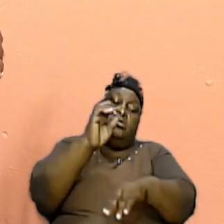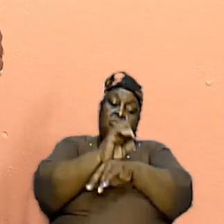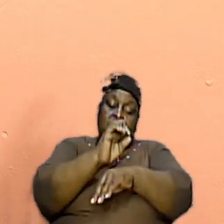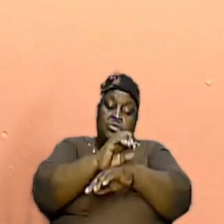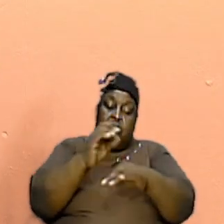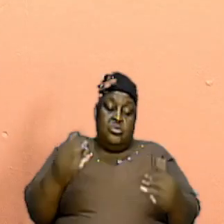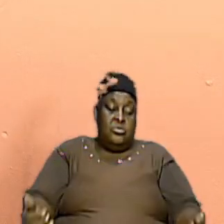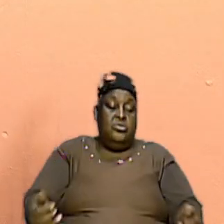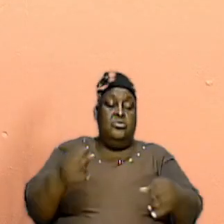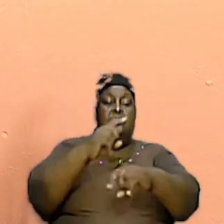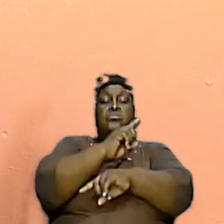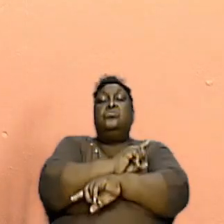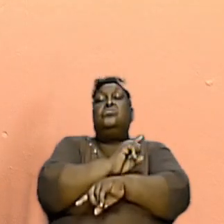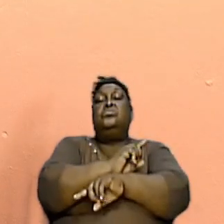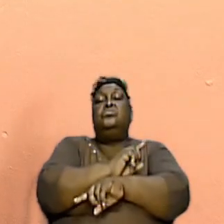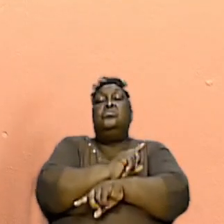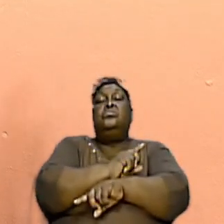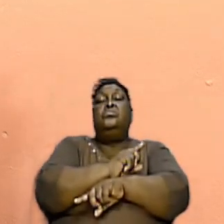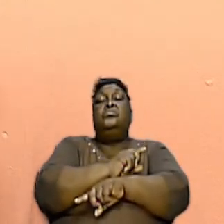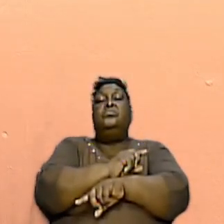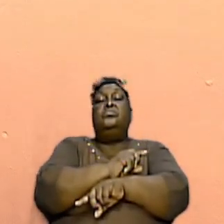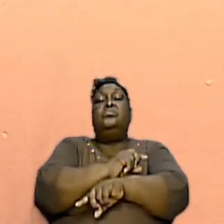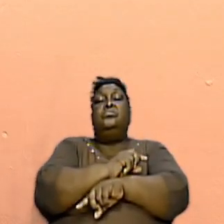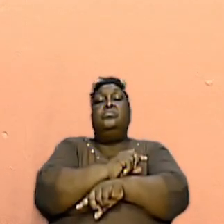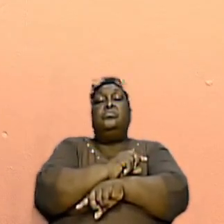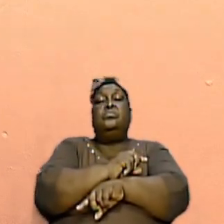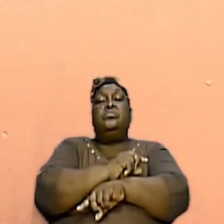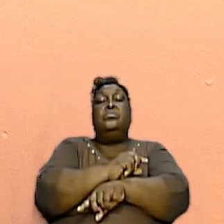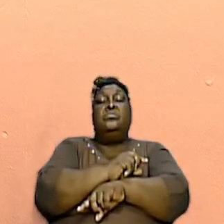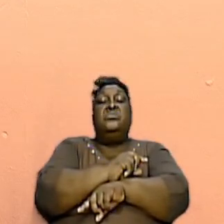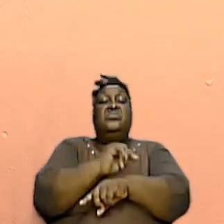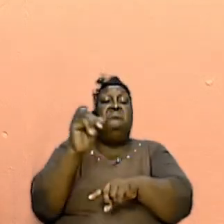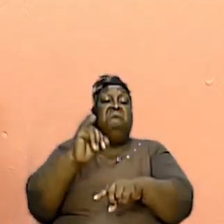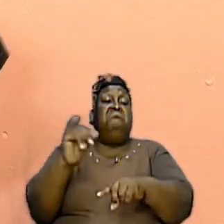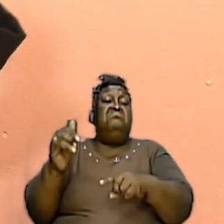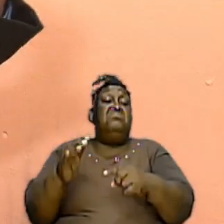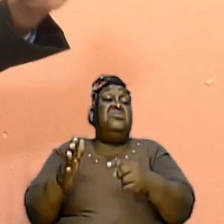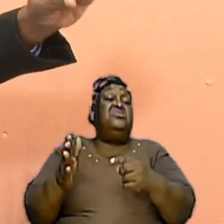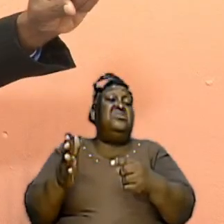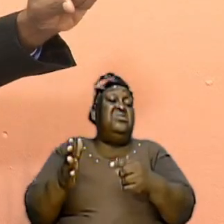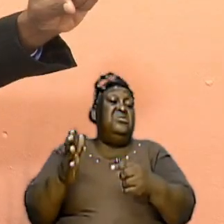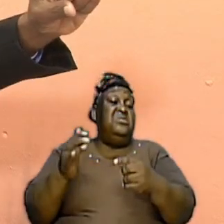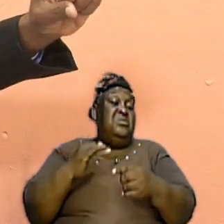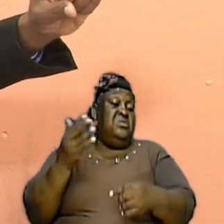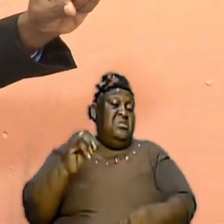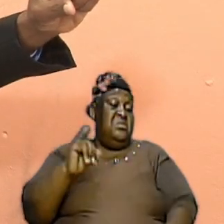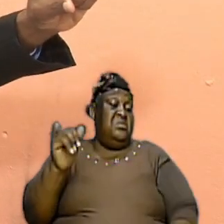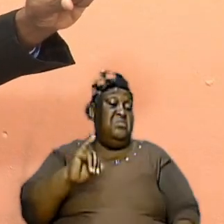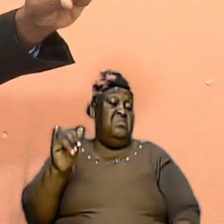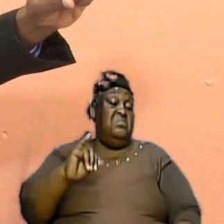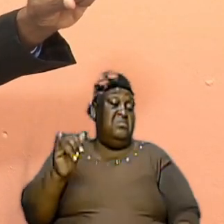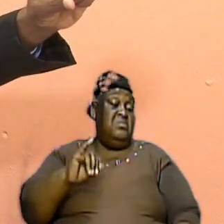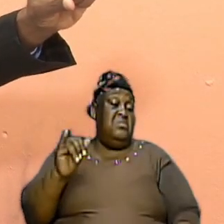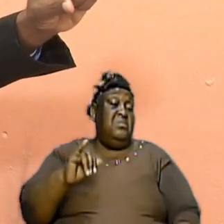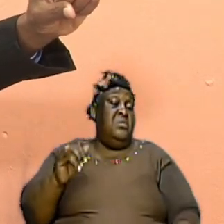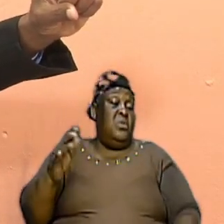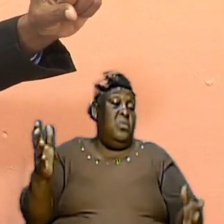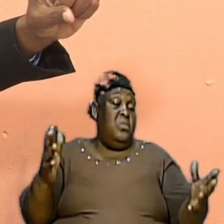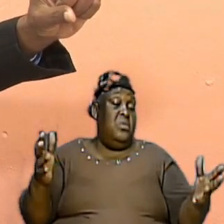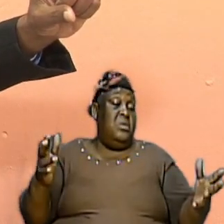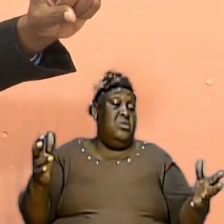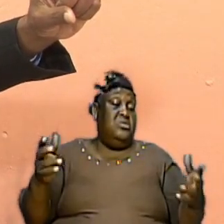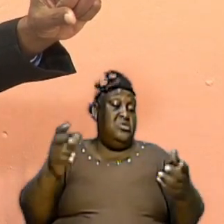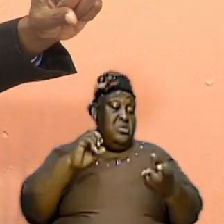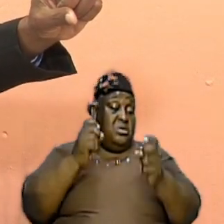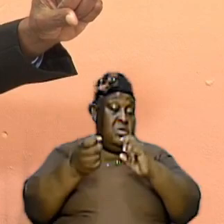church today was very similar because what transpired then